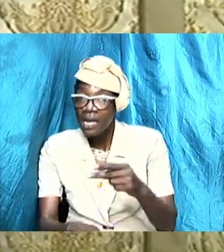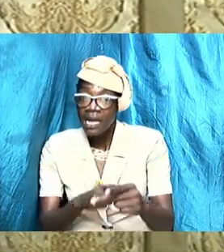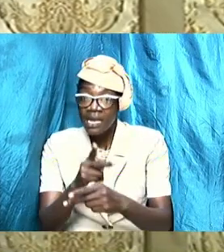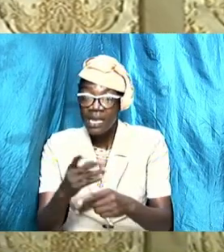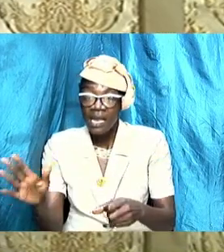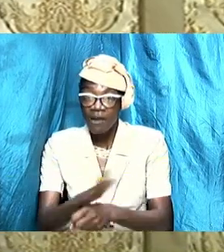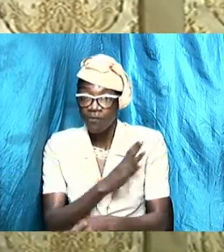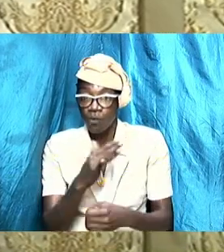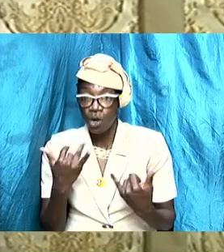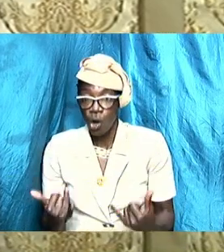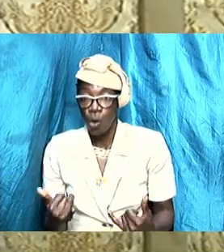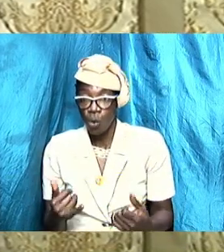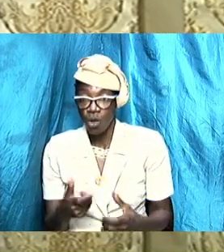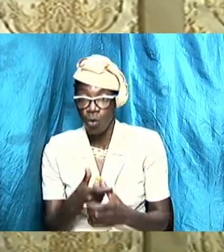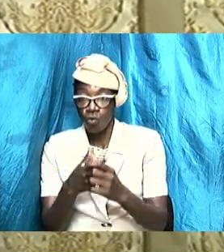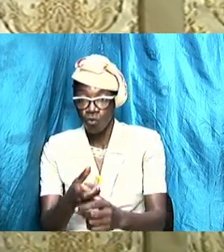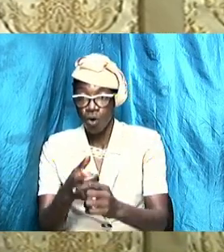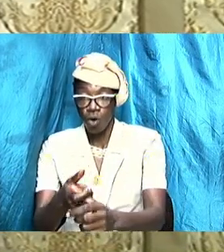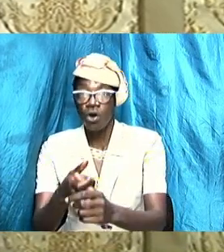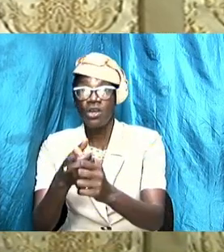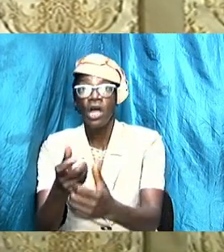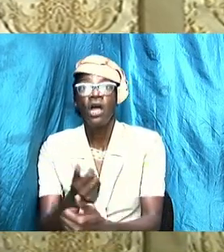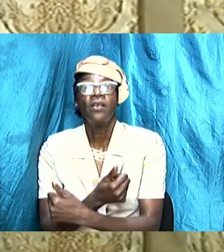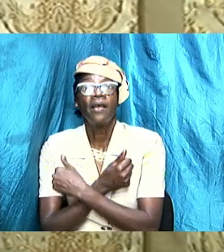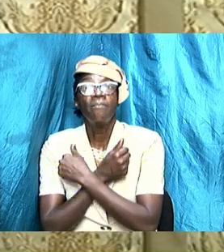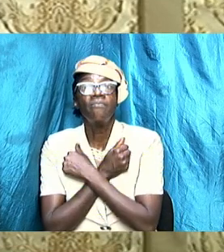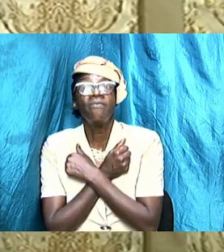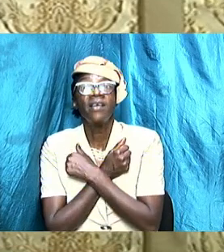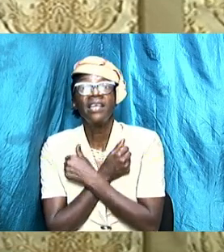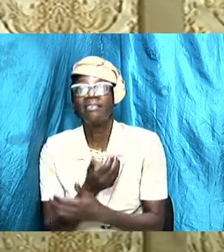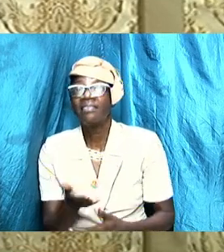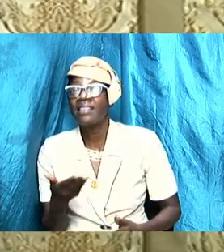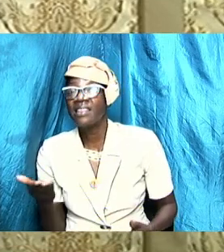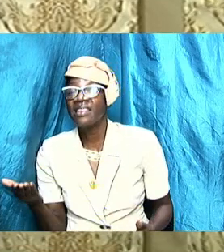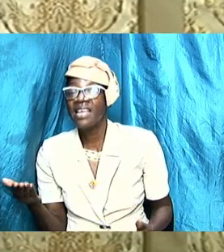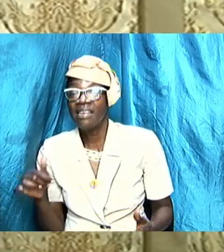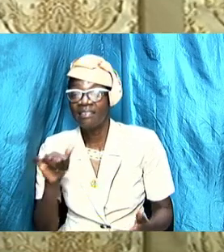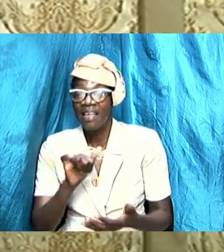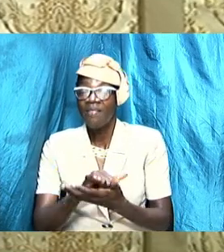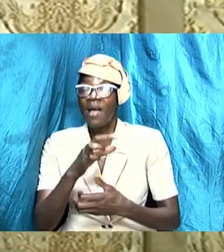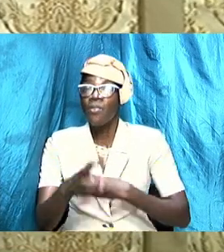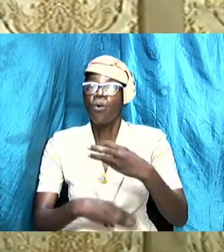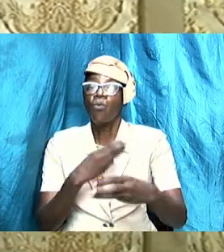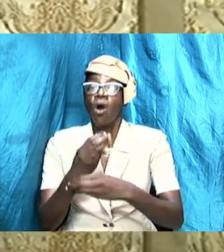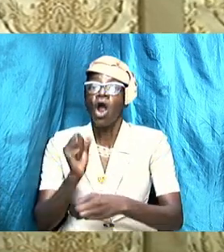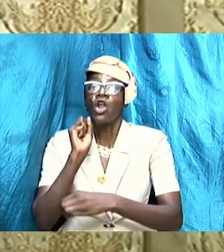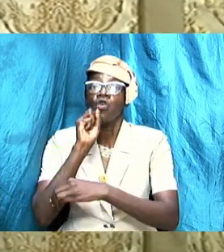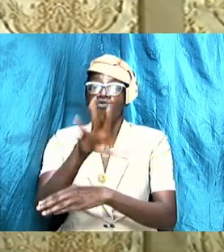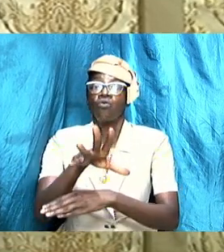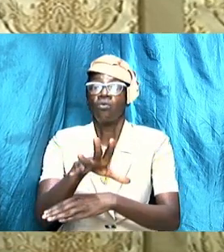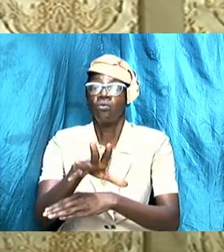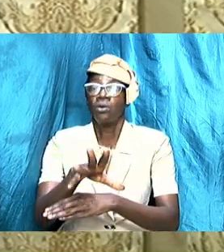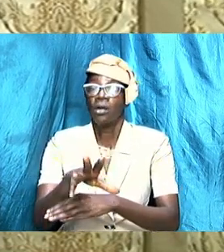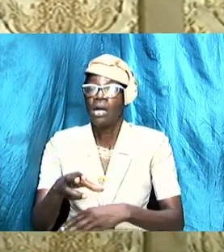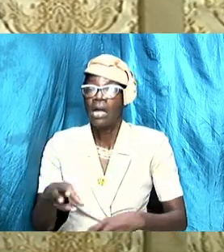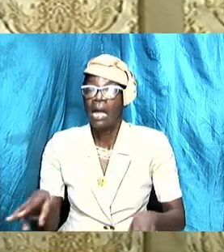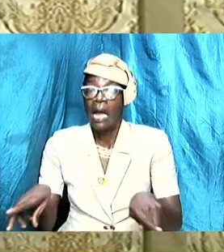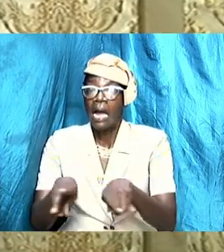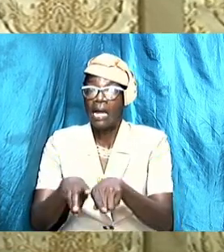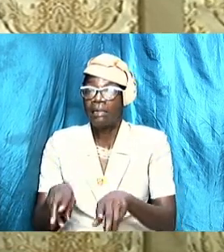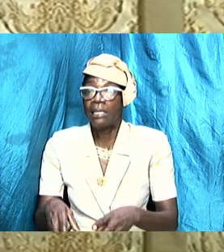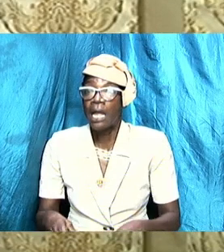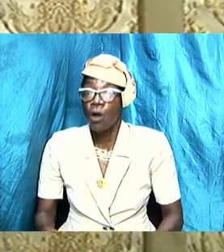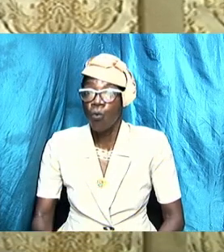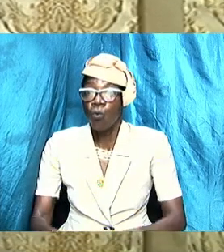run to embrace the things that the world throws out there as the standard and as the system